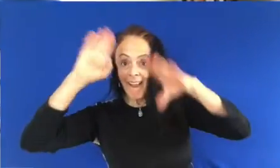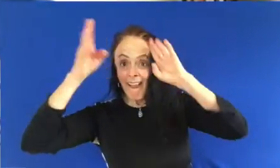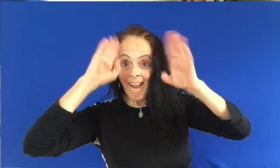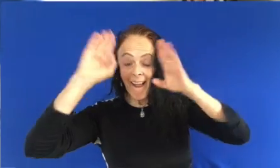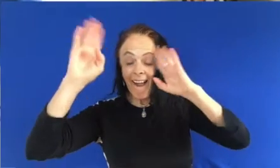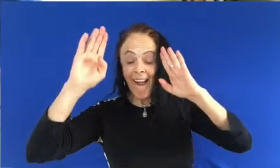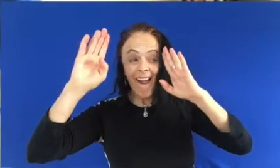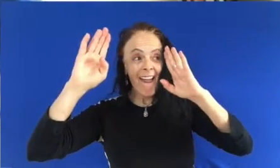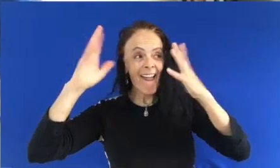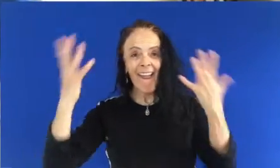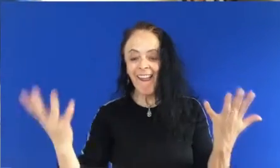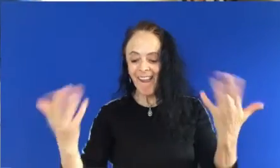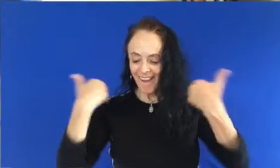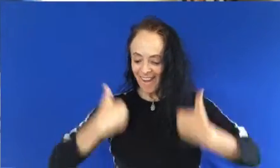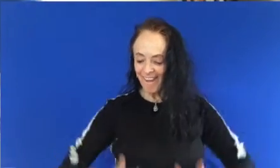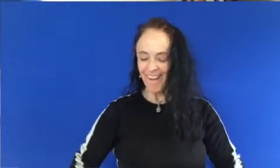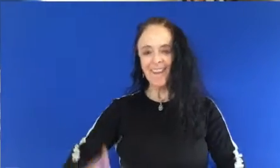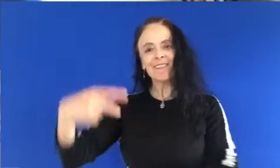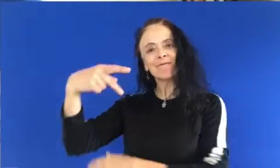Hello everyone,